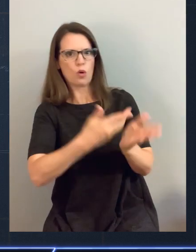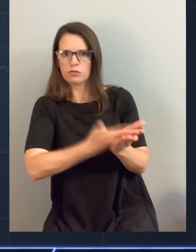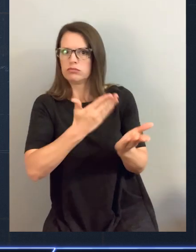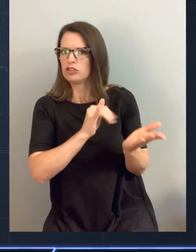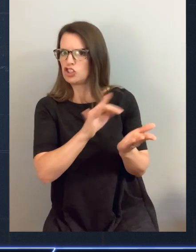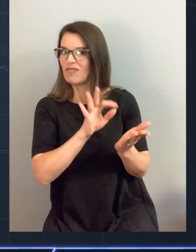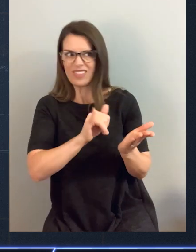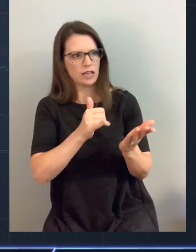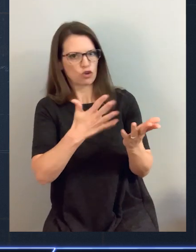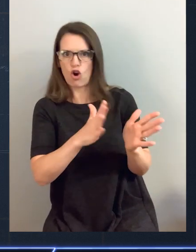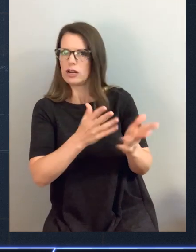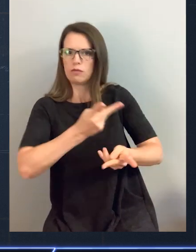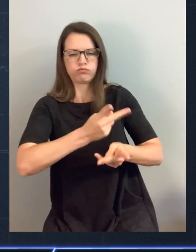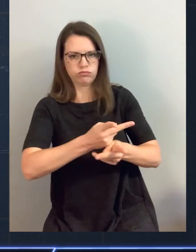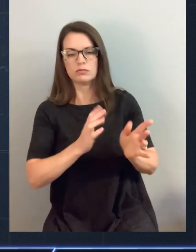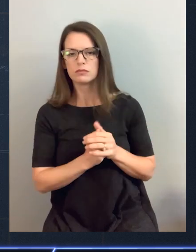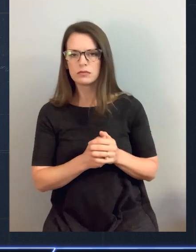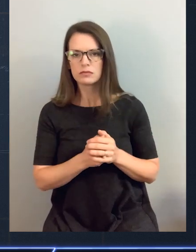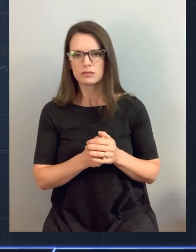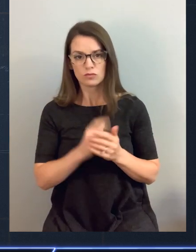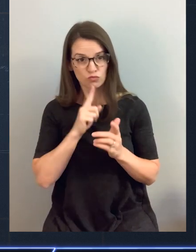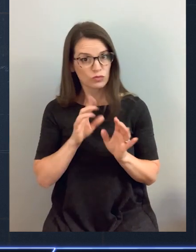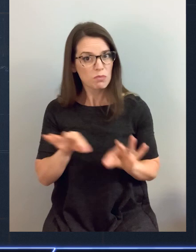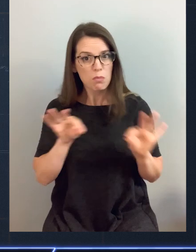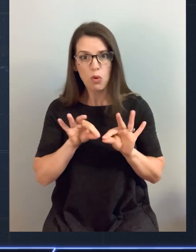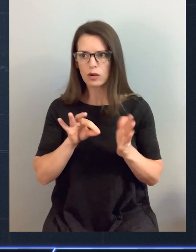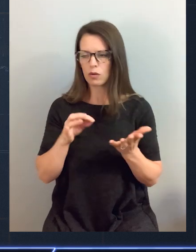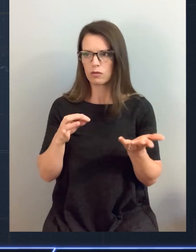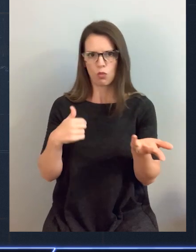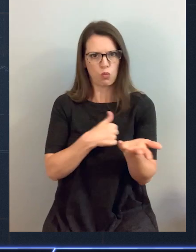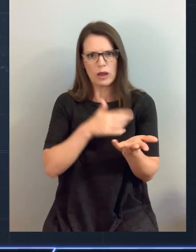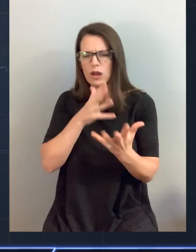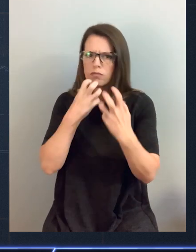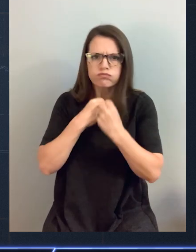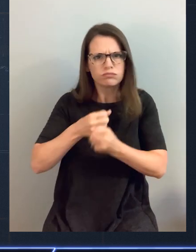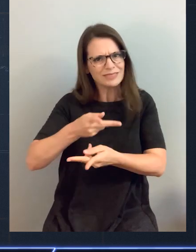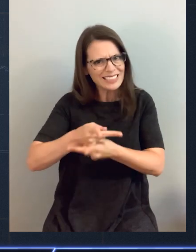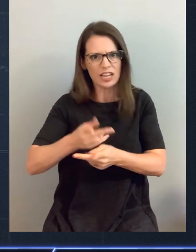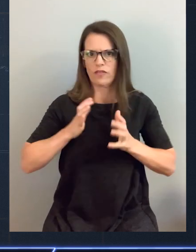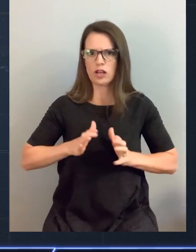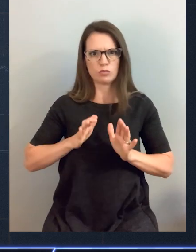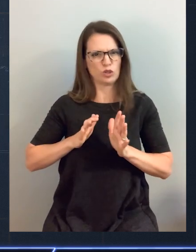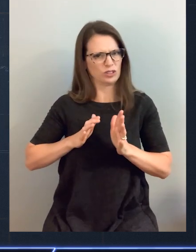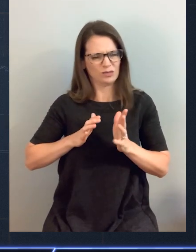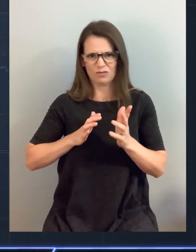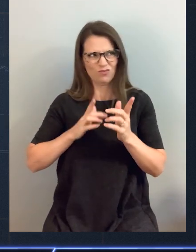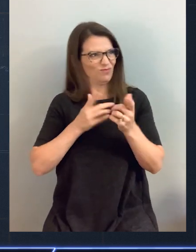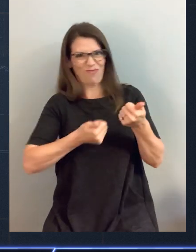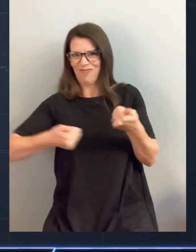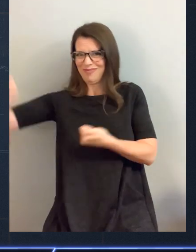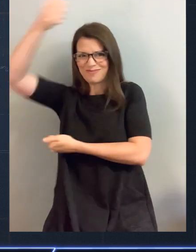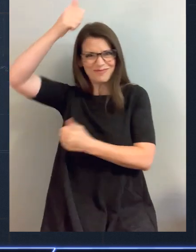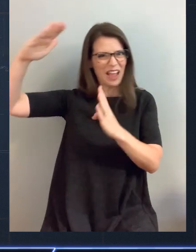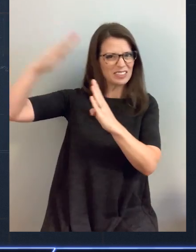sets the right tone for handling our customers right from the top. Shows that all-important customer obsession. So let me tell you my